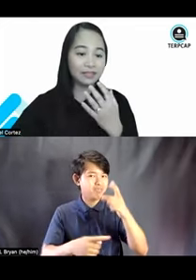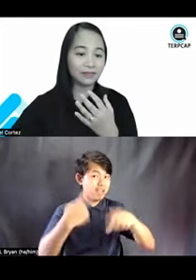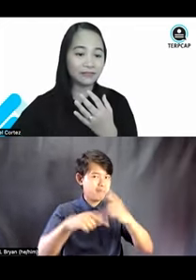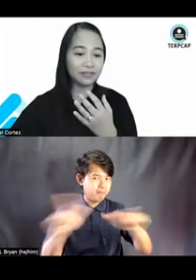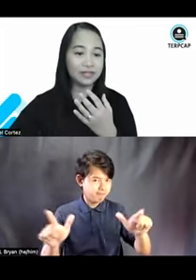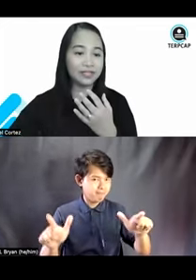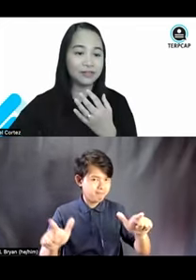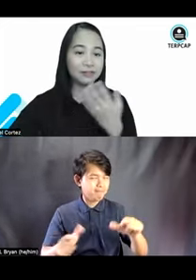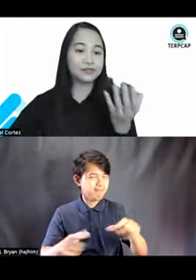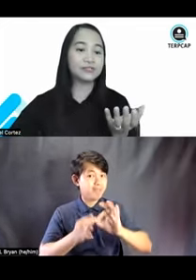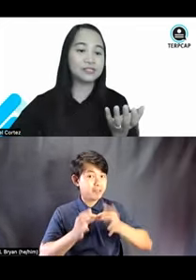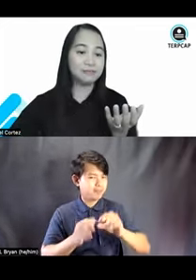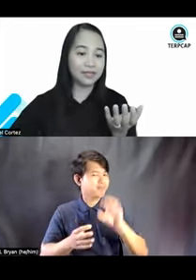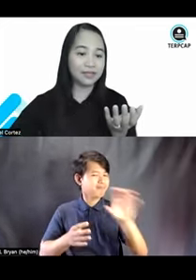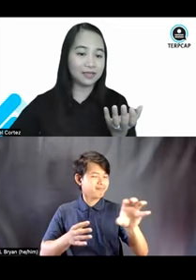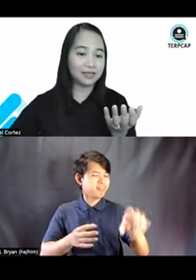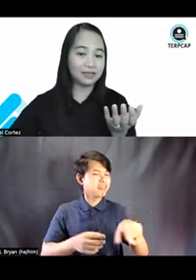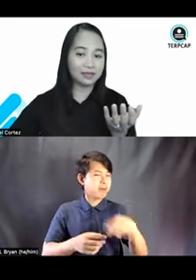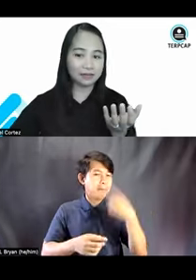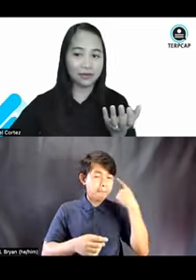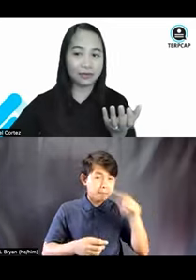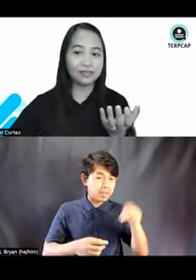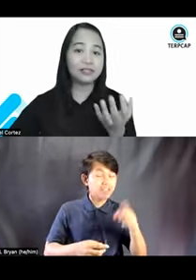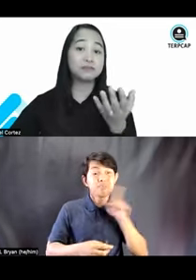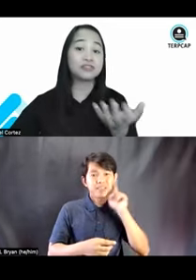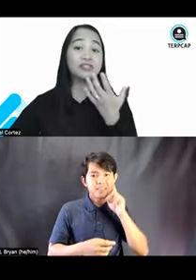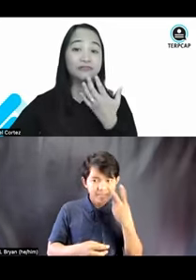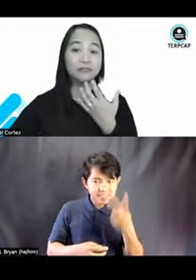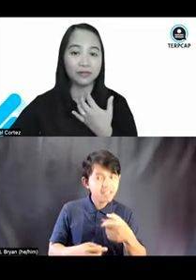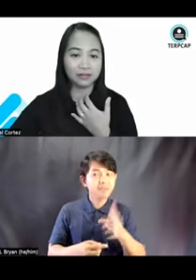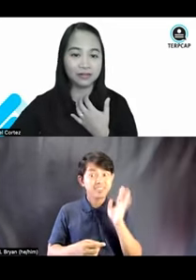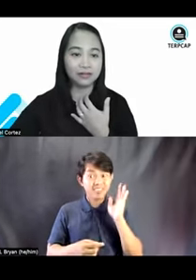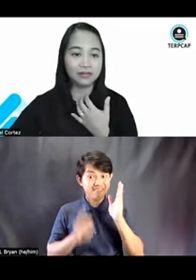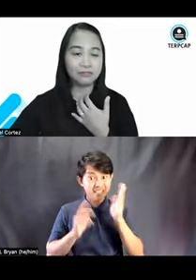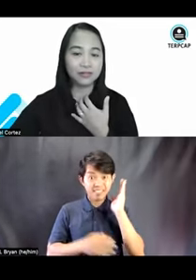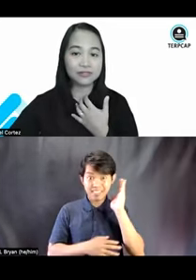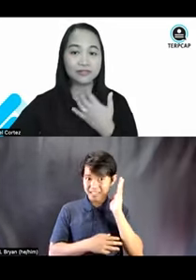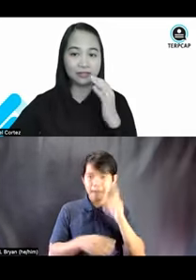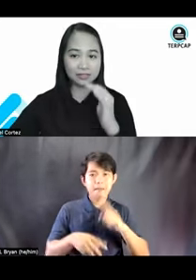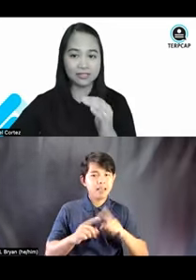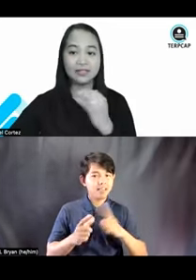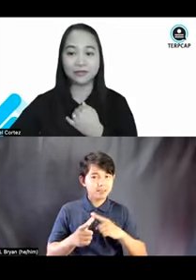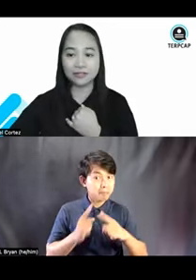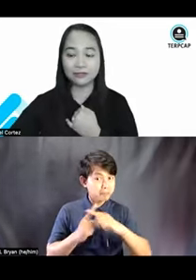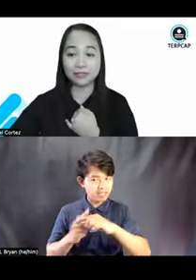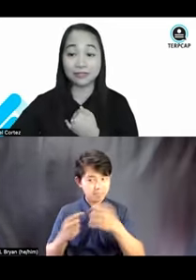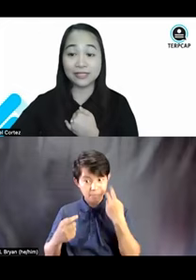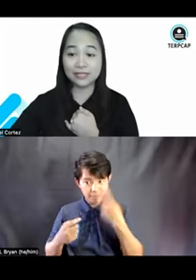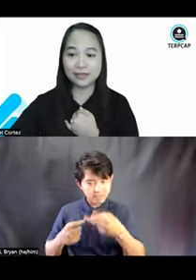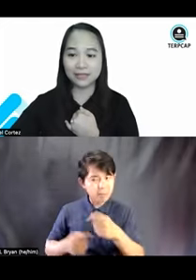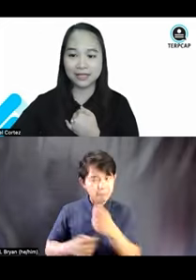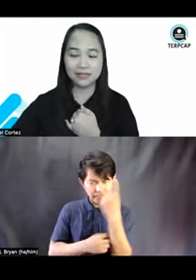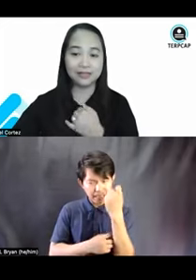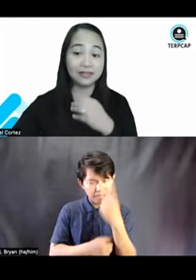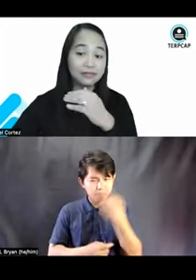for the deaf, even if the person is speaking, the content is perceivable because of the sign language interpreter